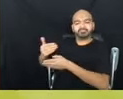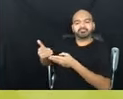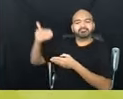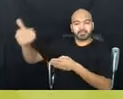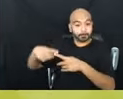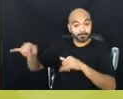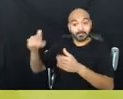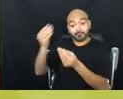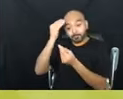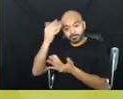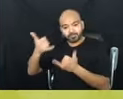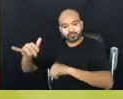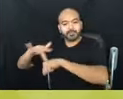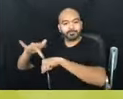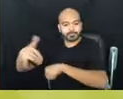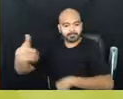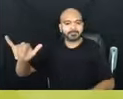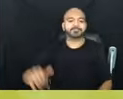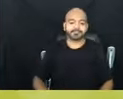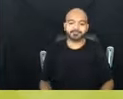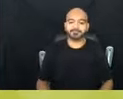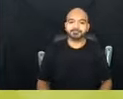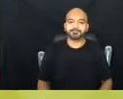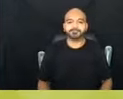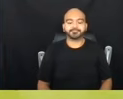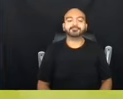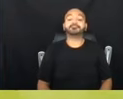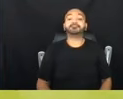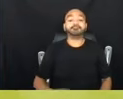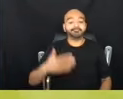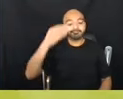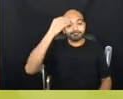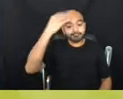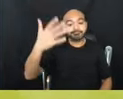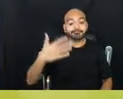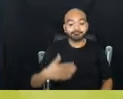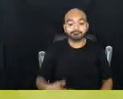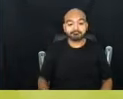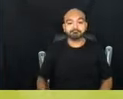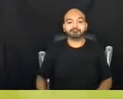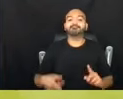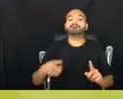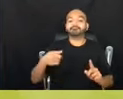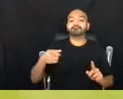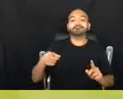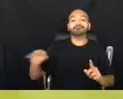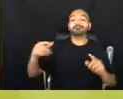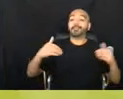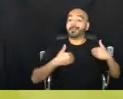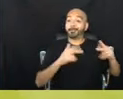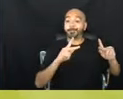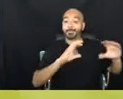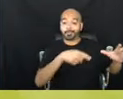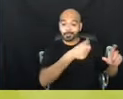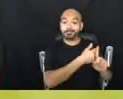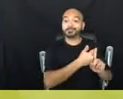that resource is available. So the thing about that was that these young folks would go